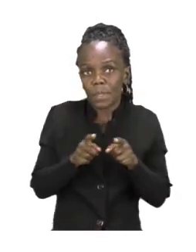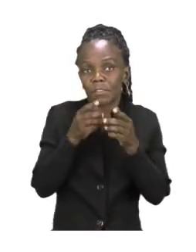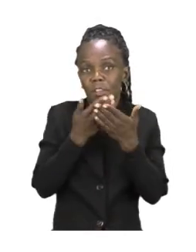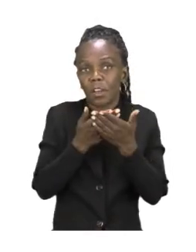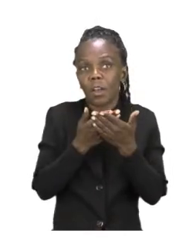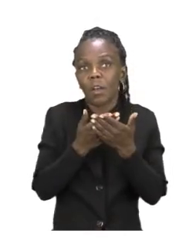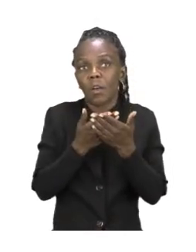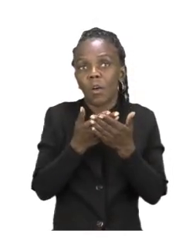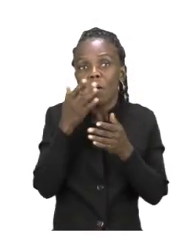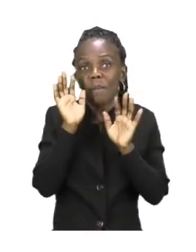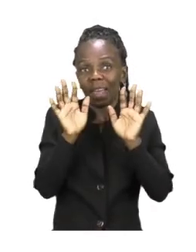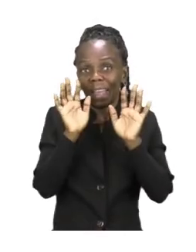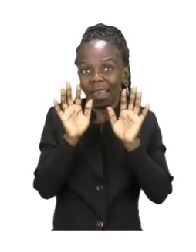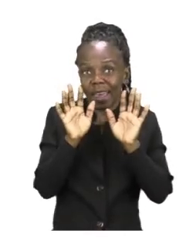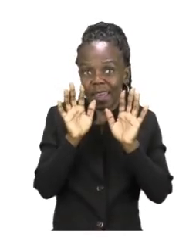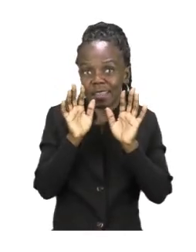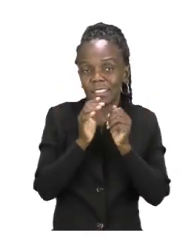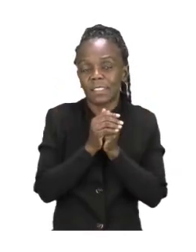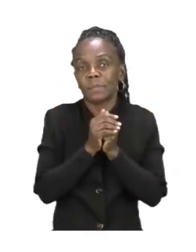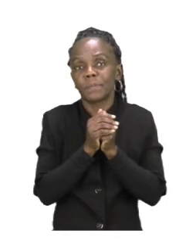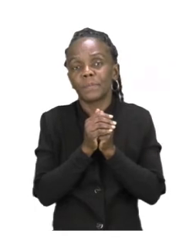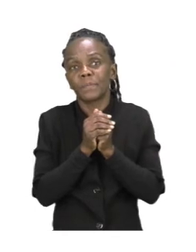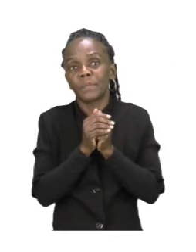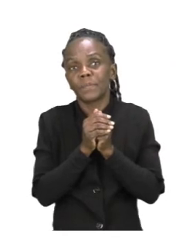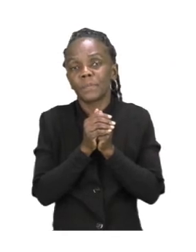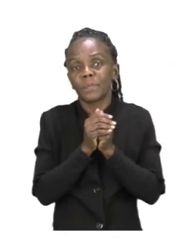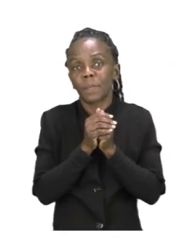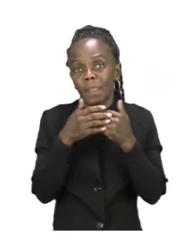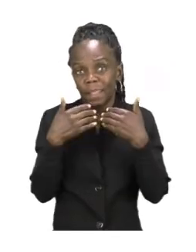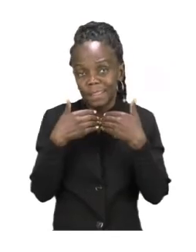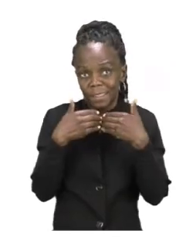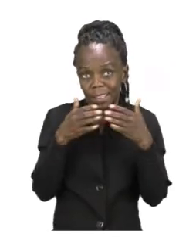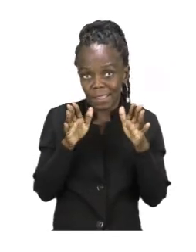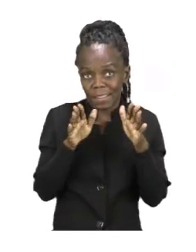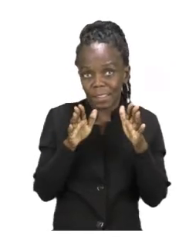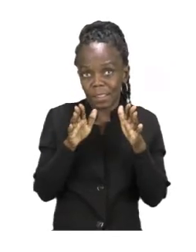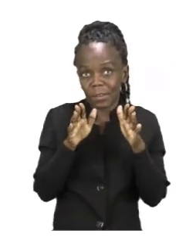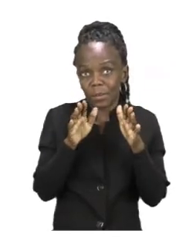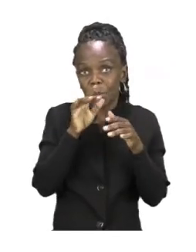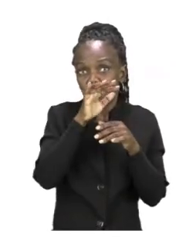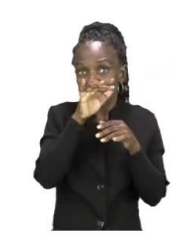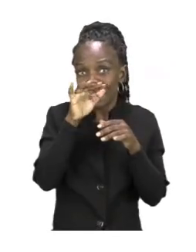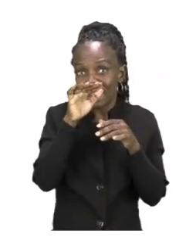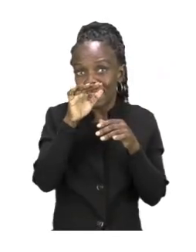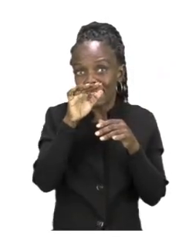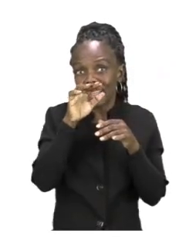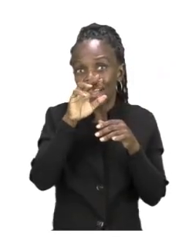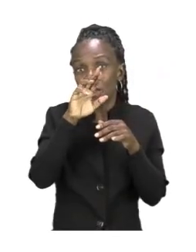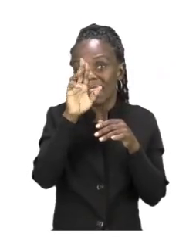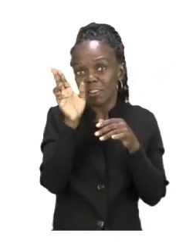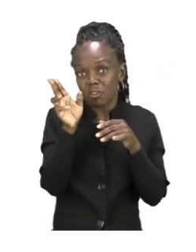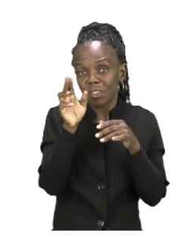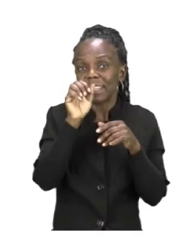Does the word hand start with H. Yes it does.